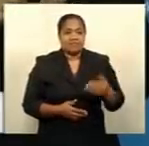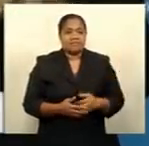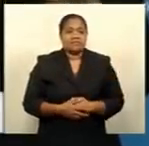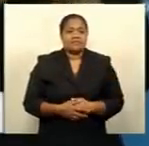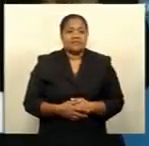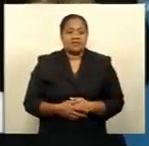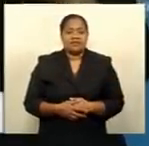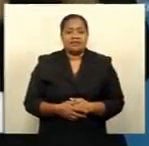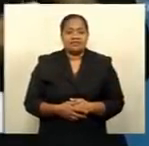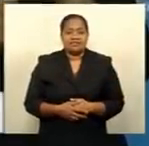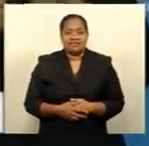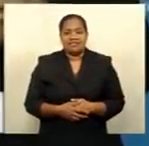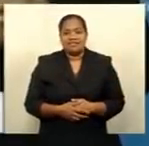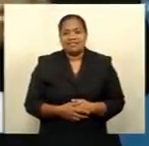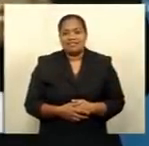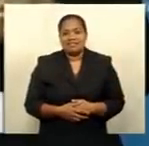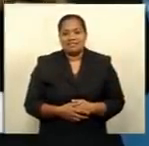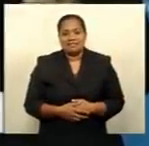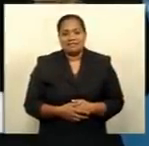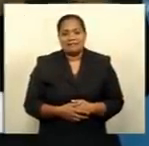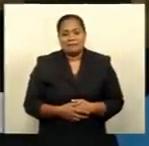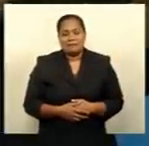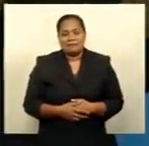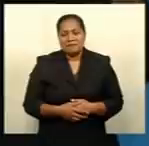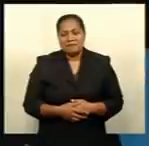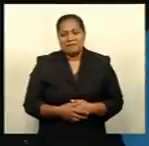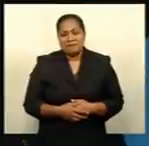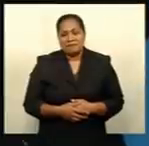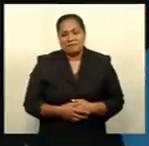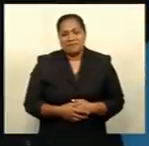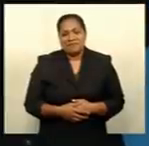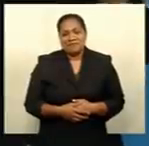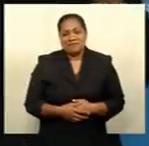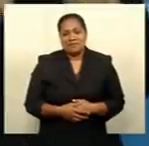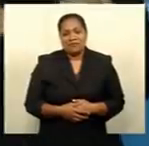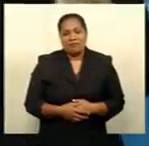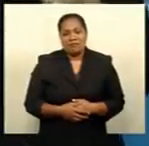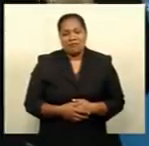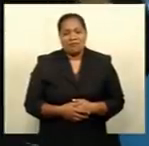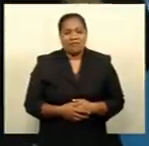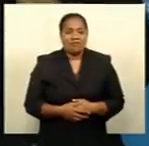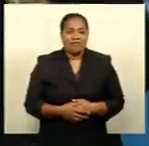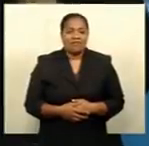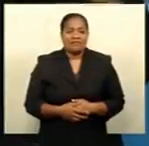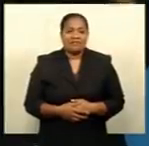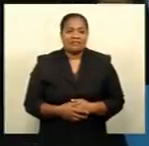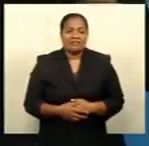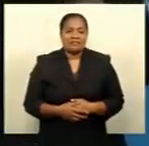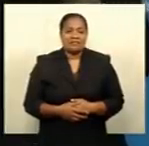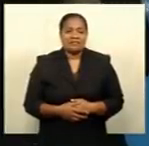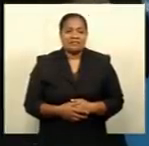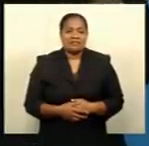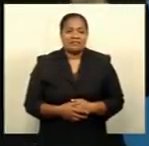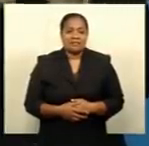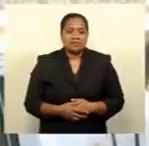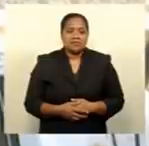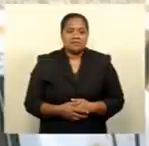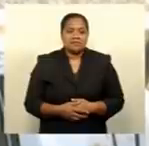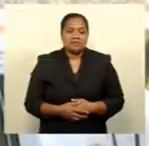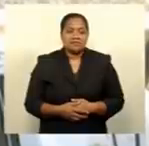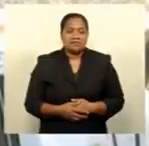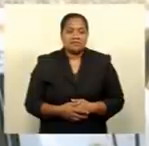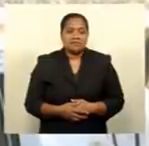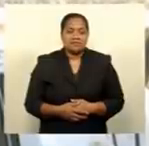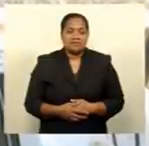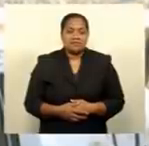and they're placed into categories of high, moderate or low risk, and the follow-up actions for these patients